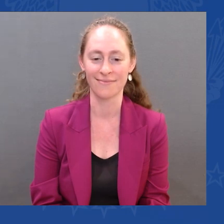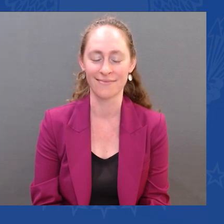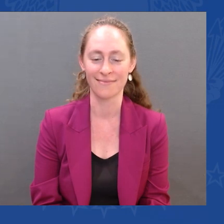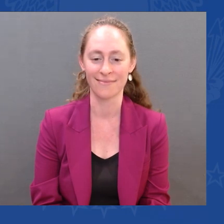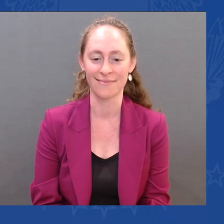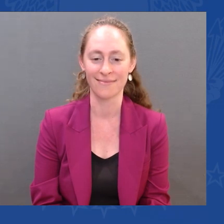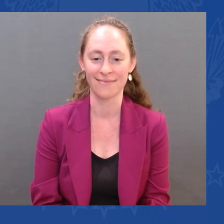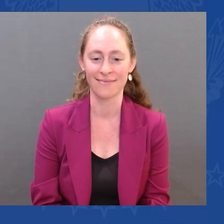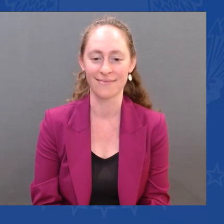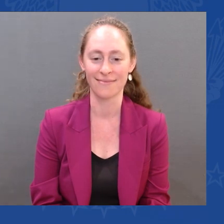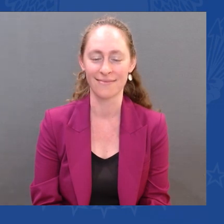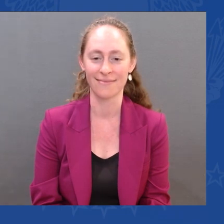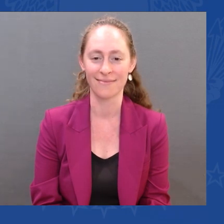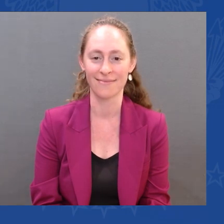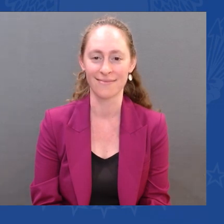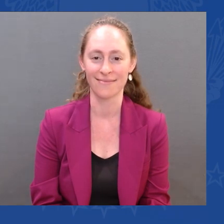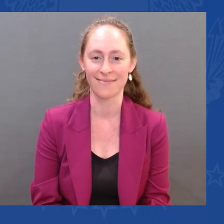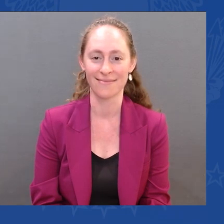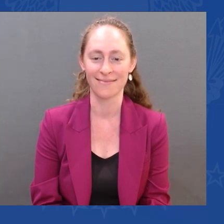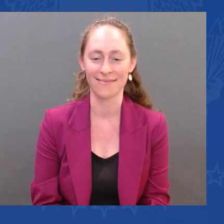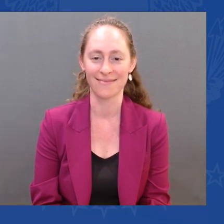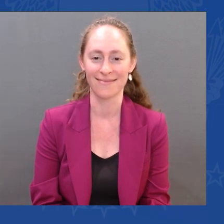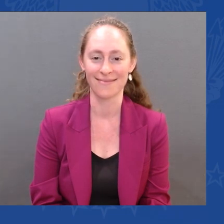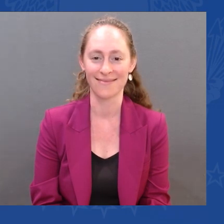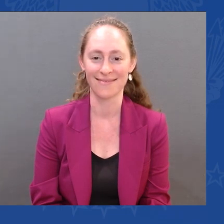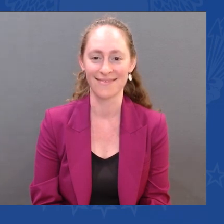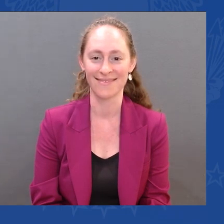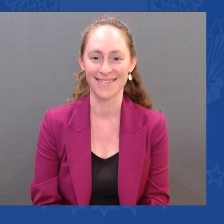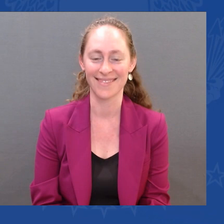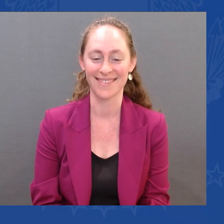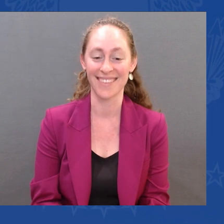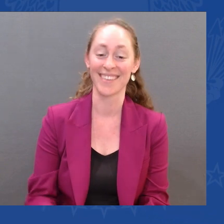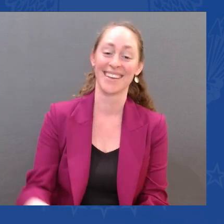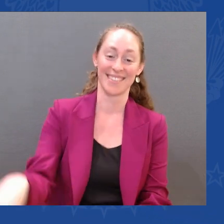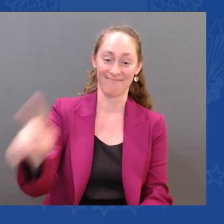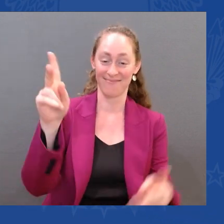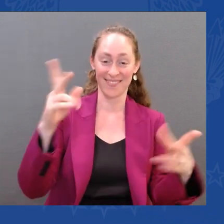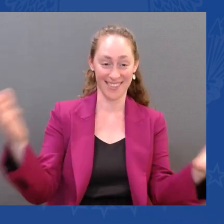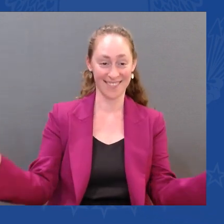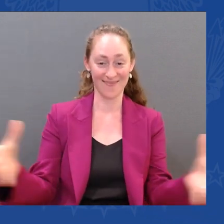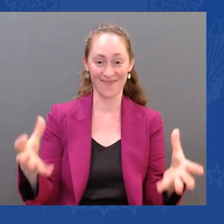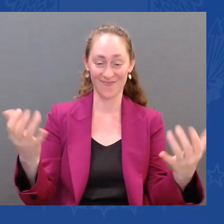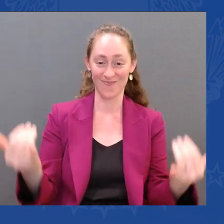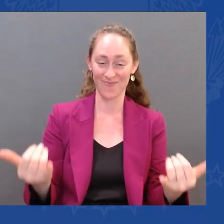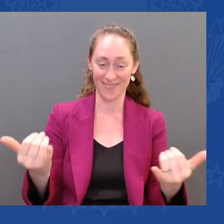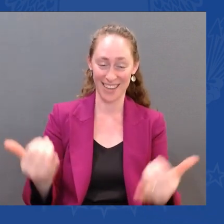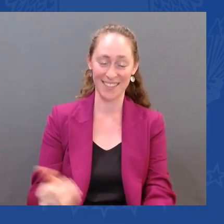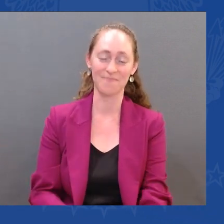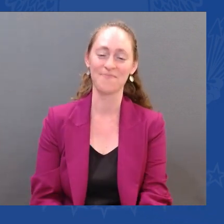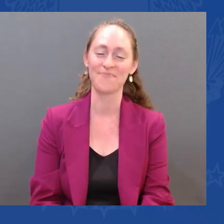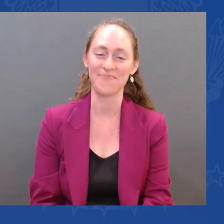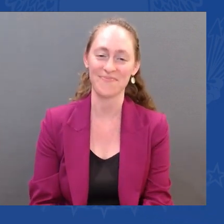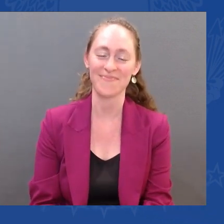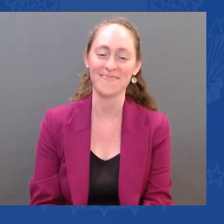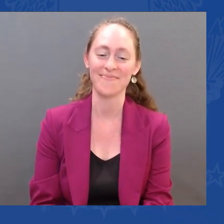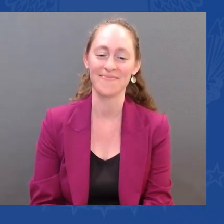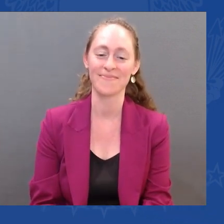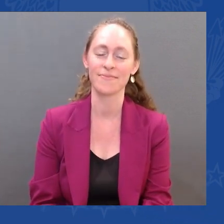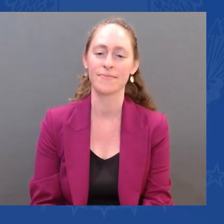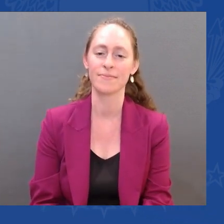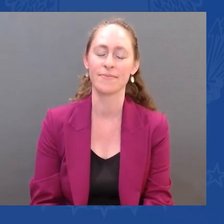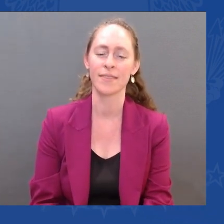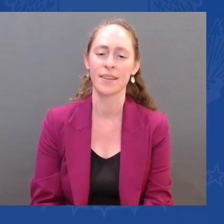Well, folks, first of all, concluding this tour with